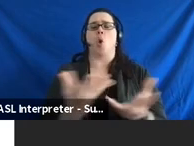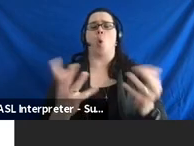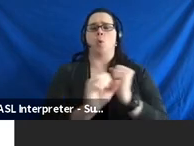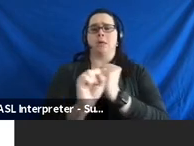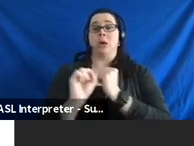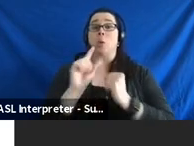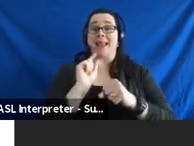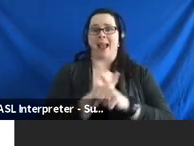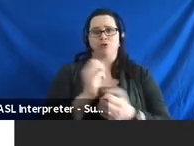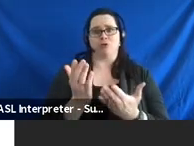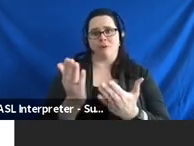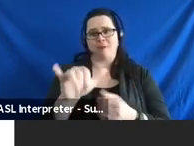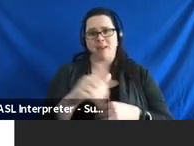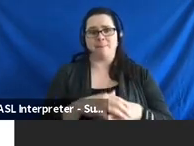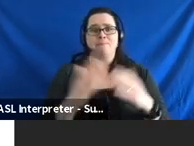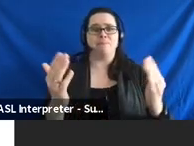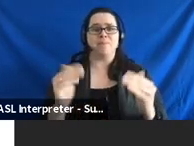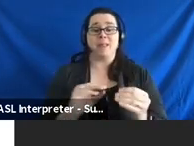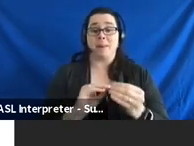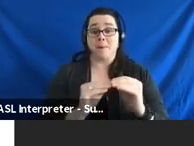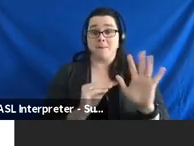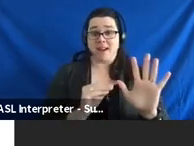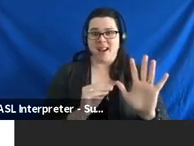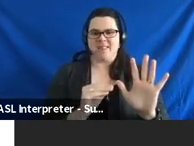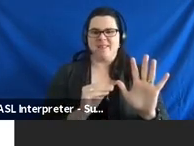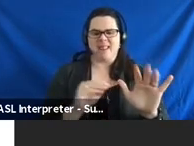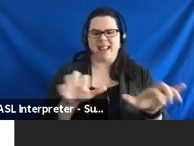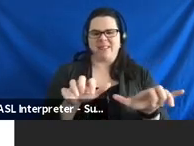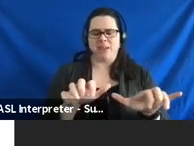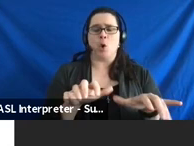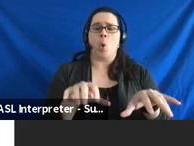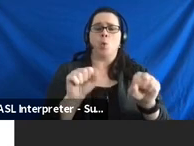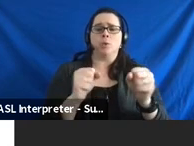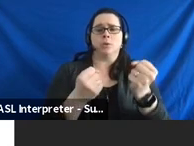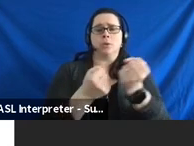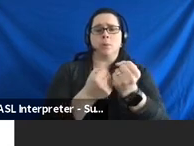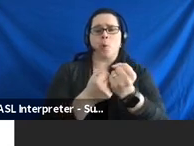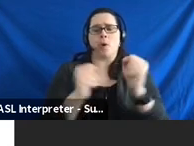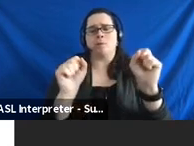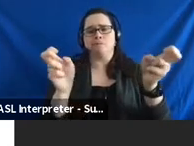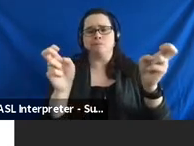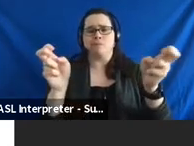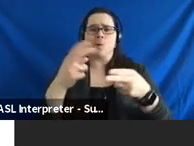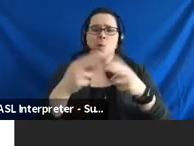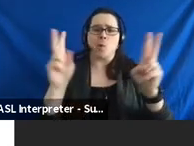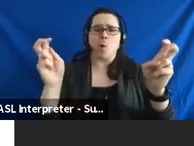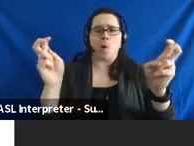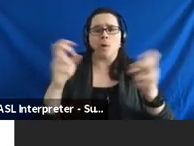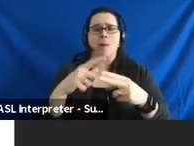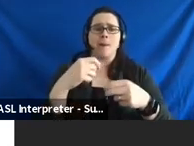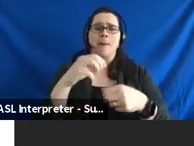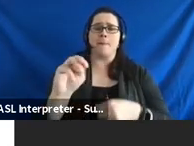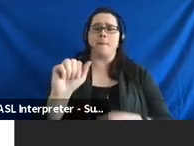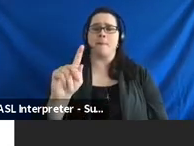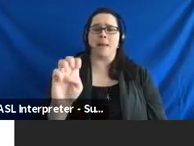actually do that. Our next activity is to host and support what we call our Make Your Mark